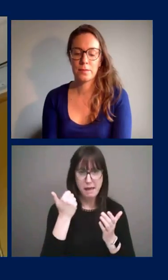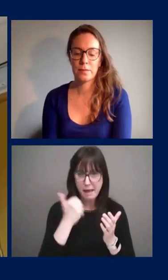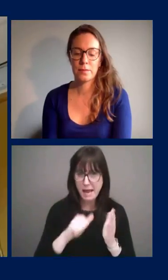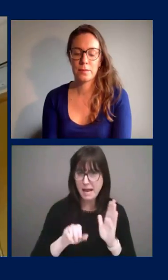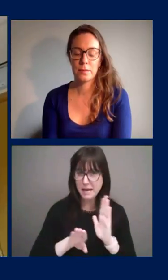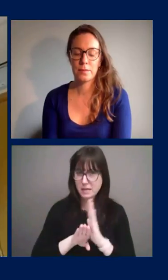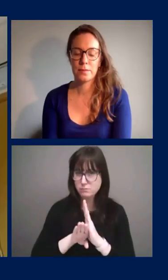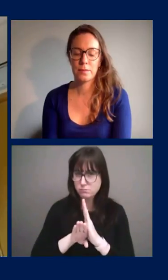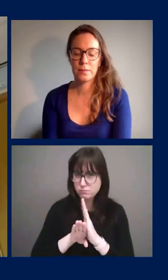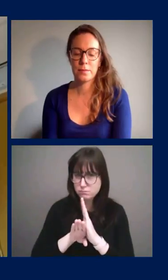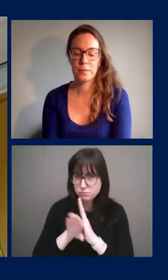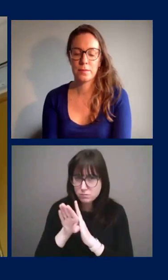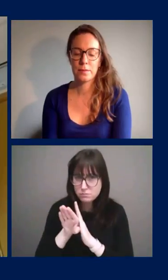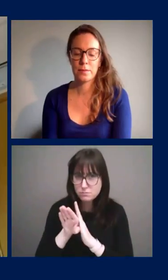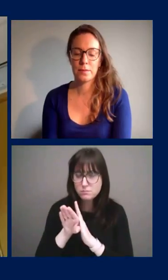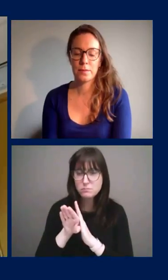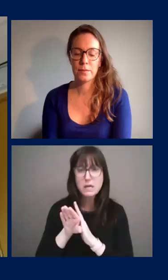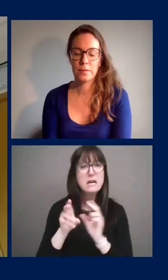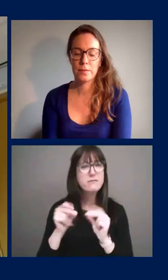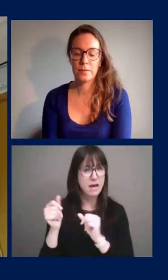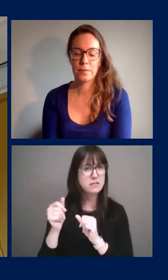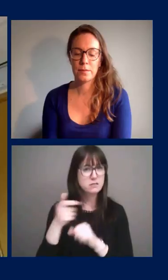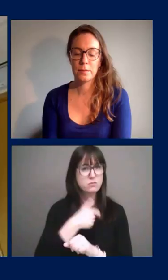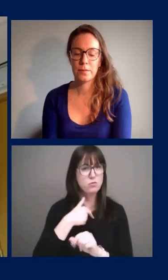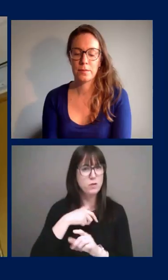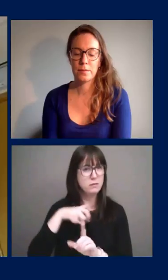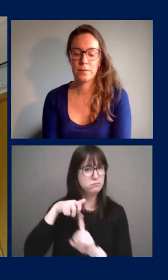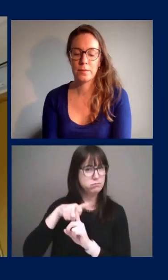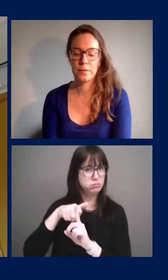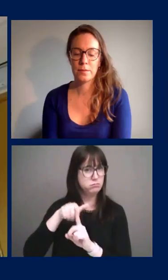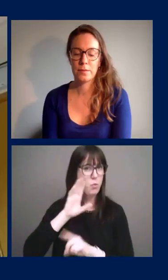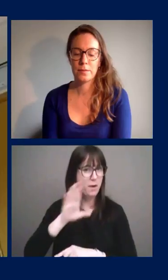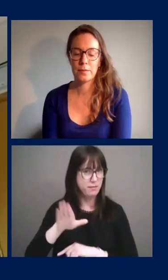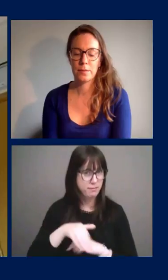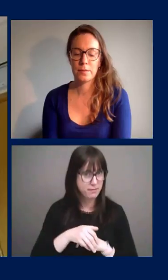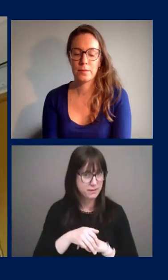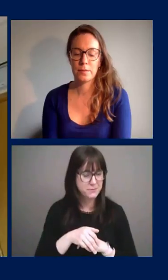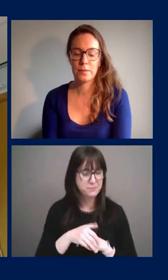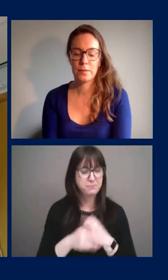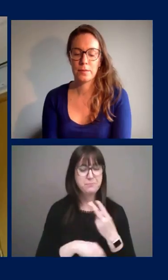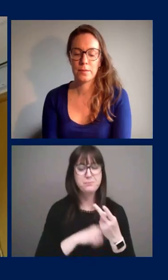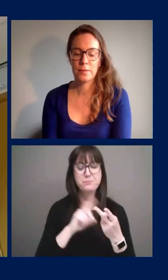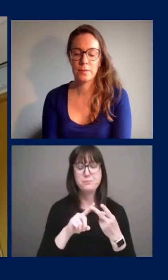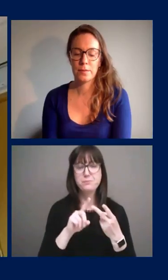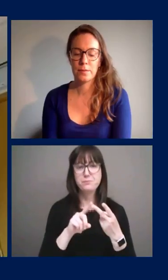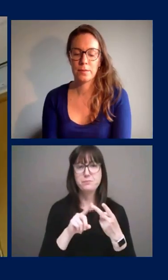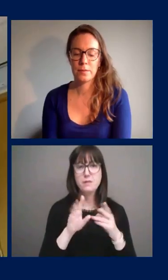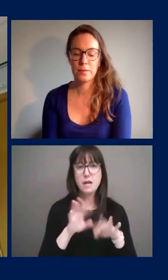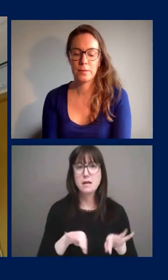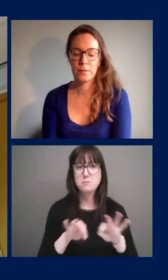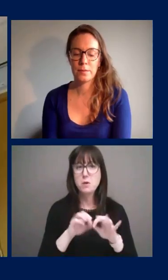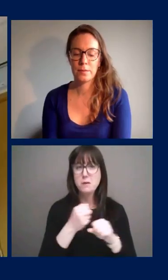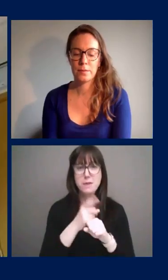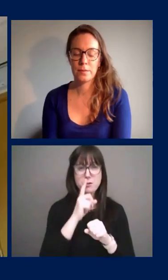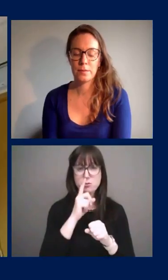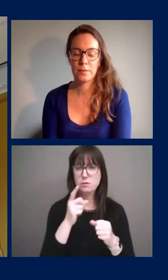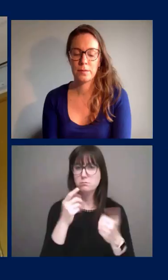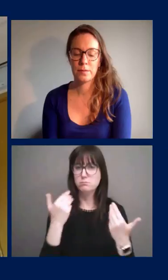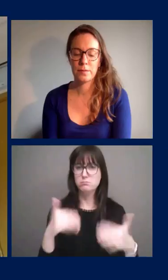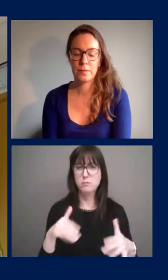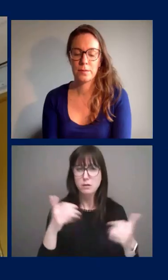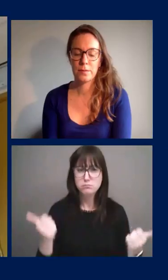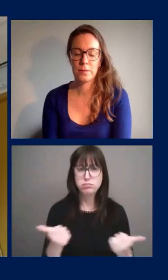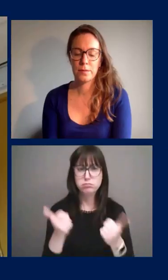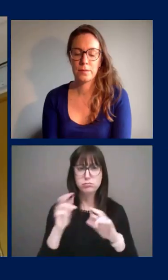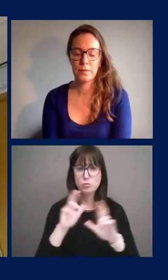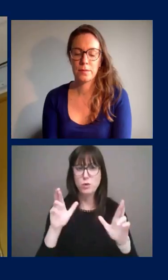or community very rapidly the second thing is to make sure we have all the tools in place